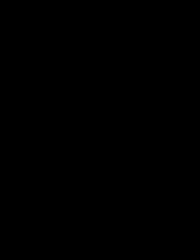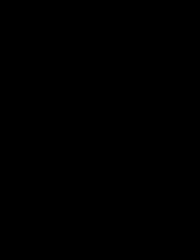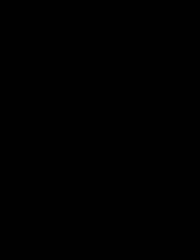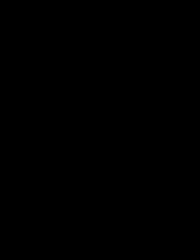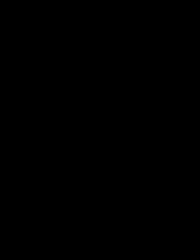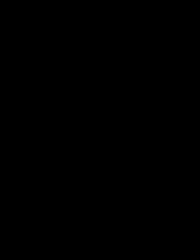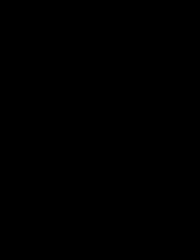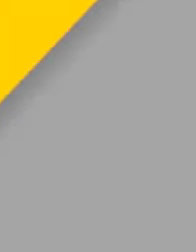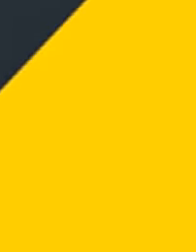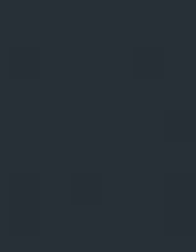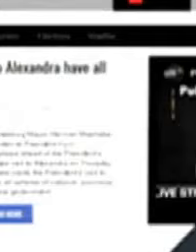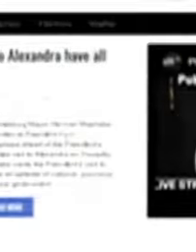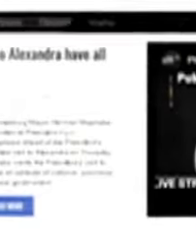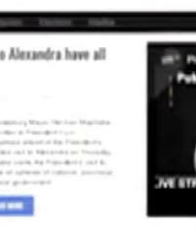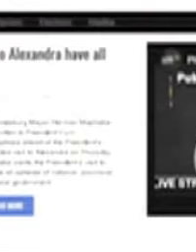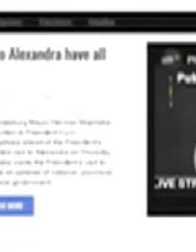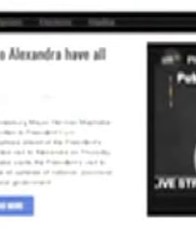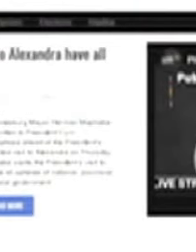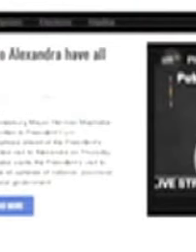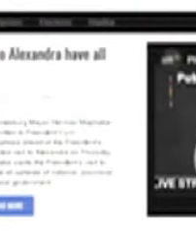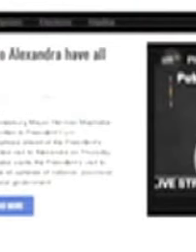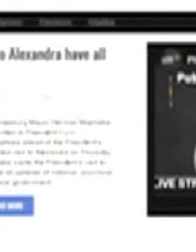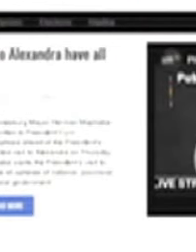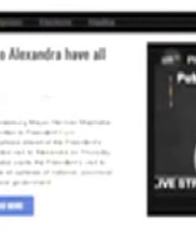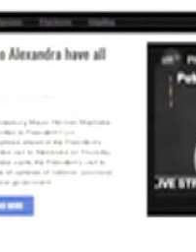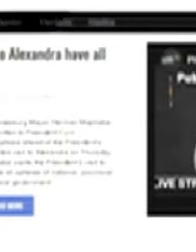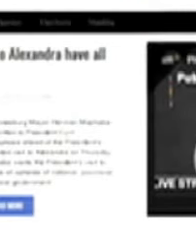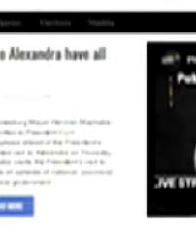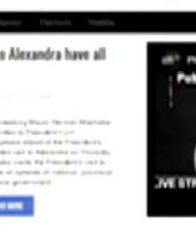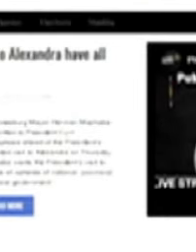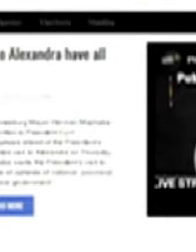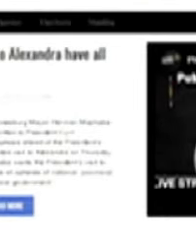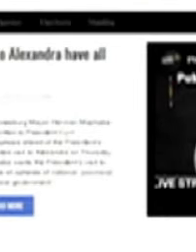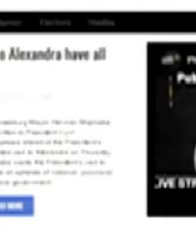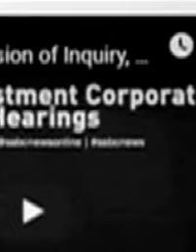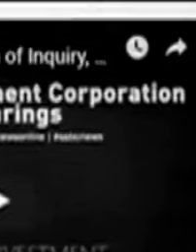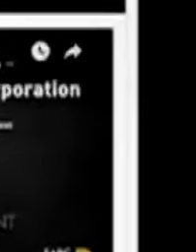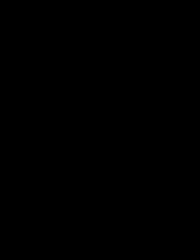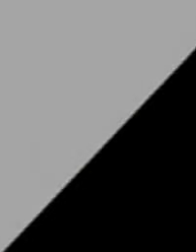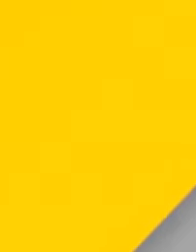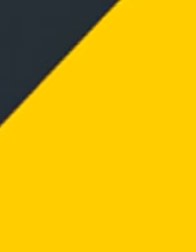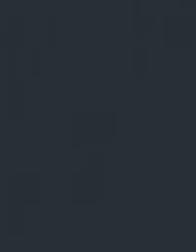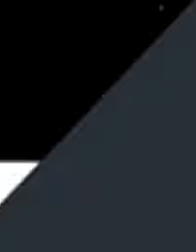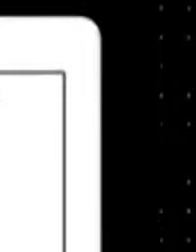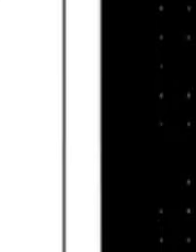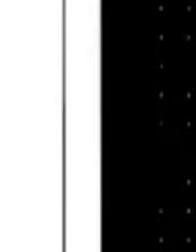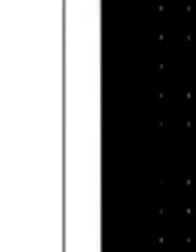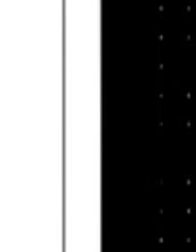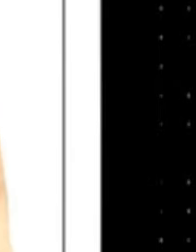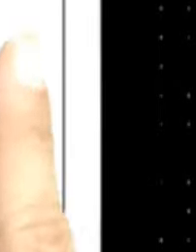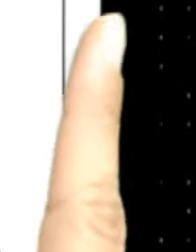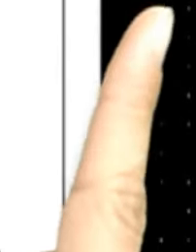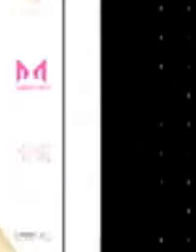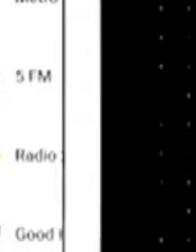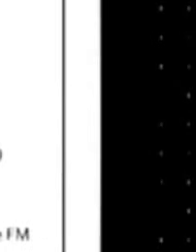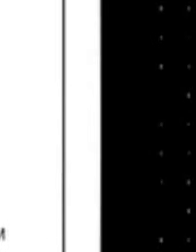latest in breaking news. Watch the SABC News channel along with clips and live streams of all the big news events and